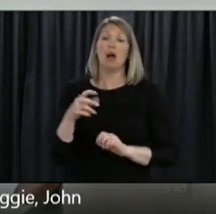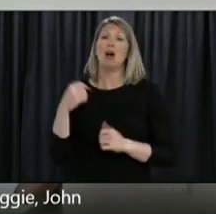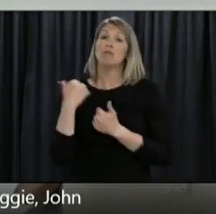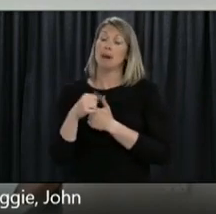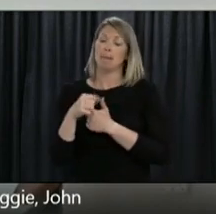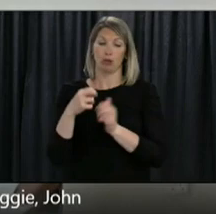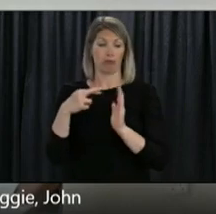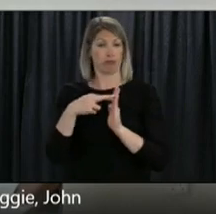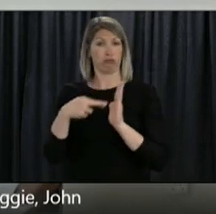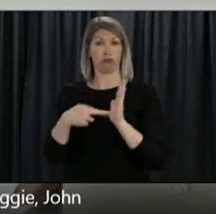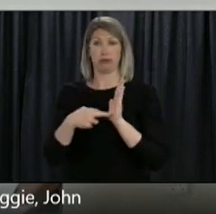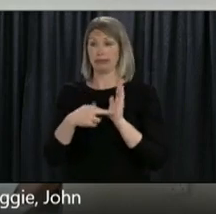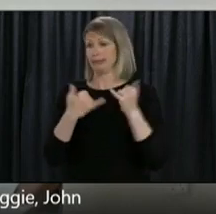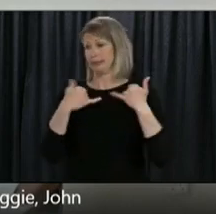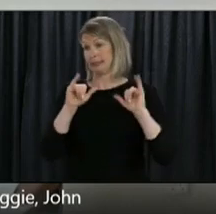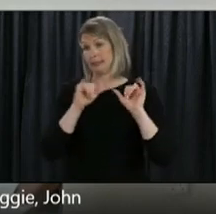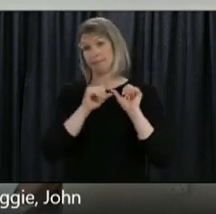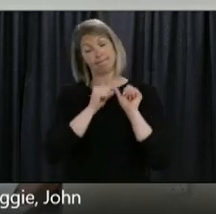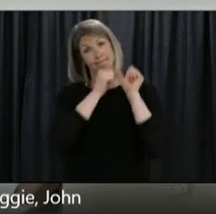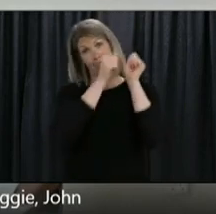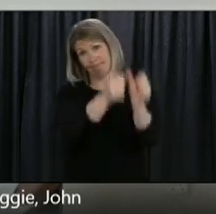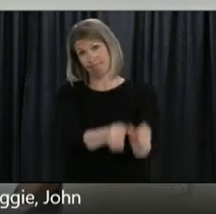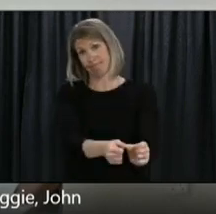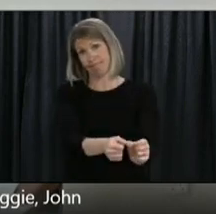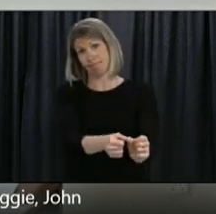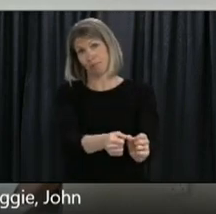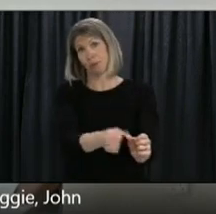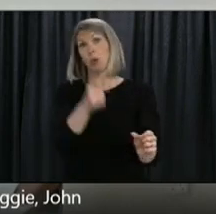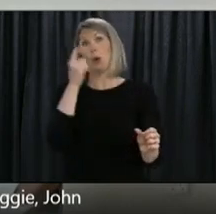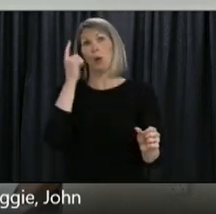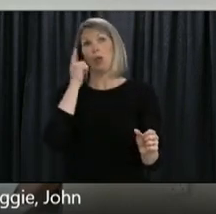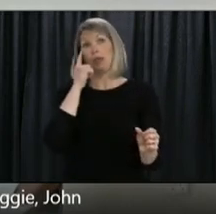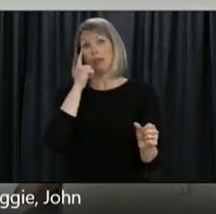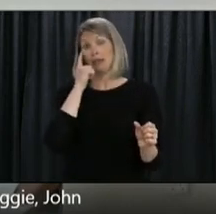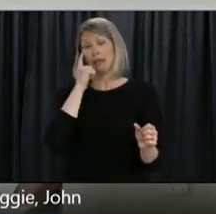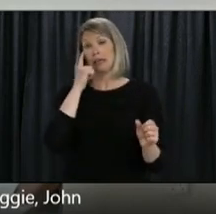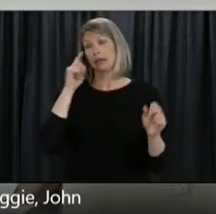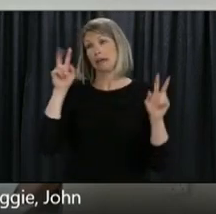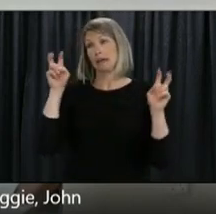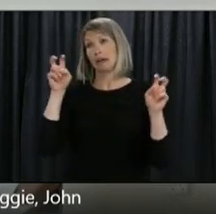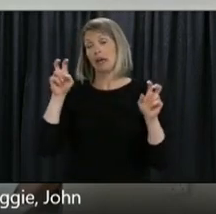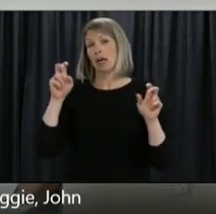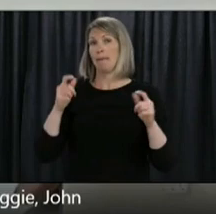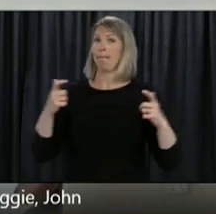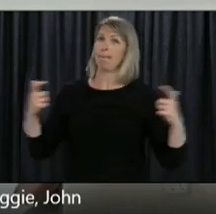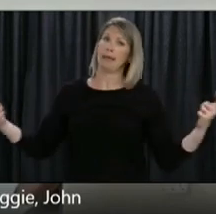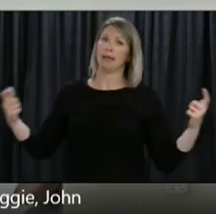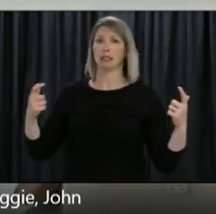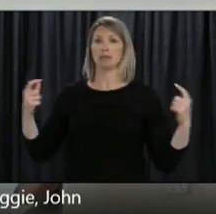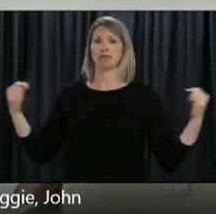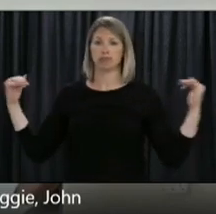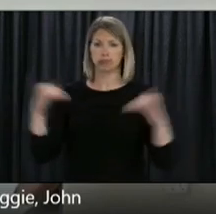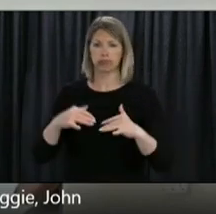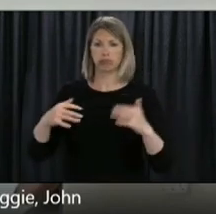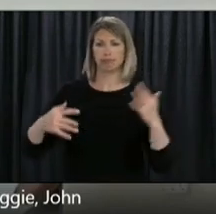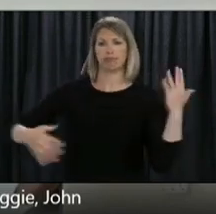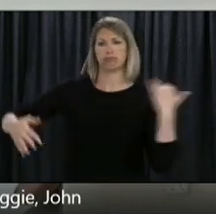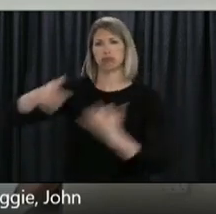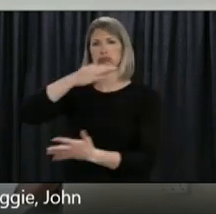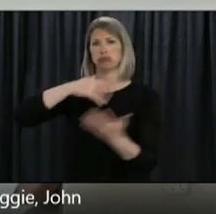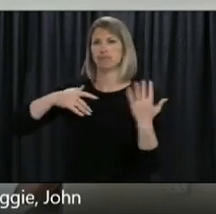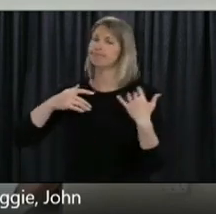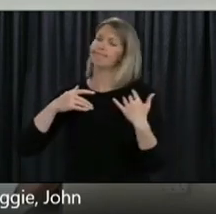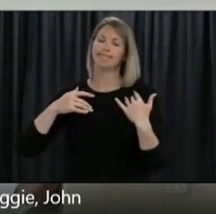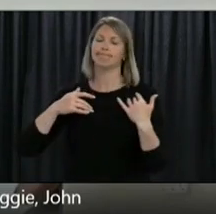won't see I think in short order any possibility of return to much larger gatherings than double digits.